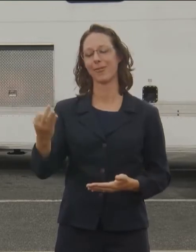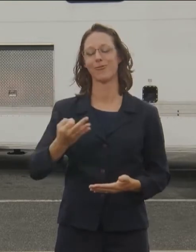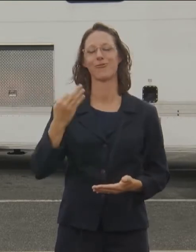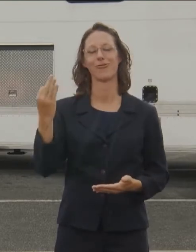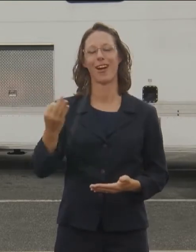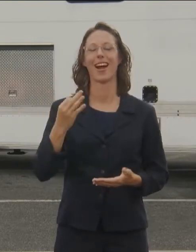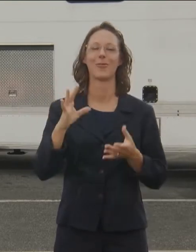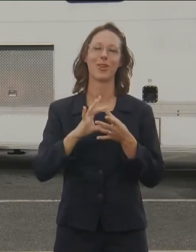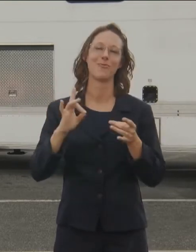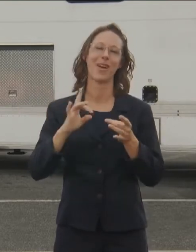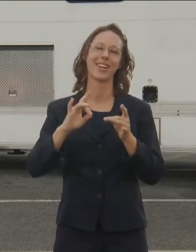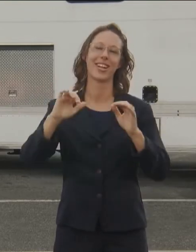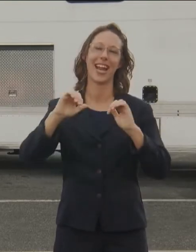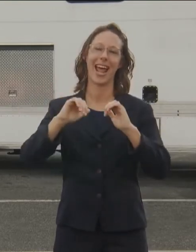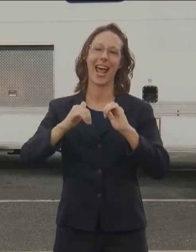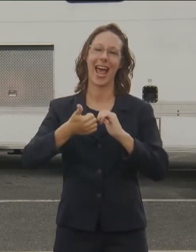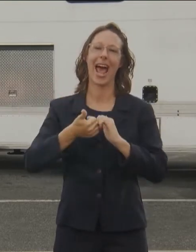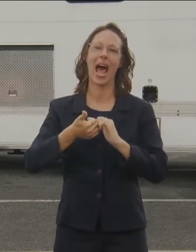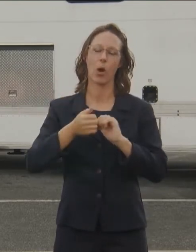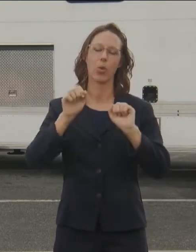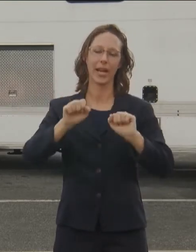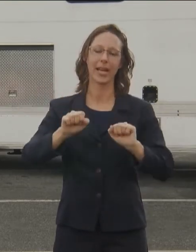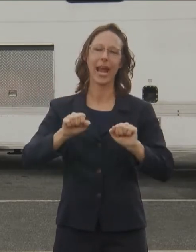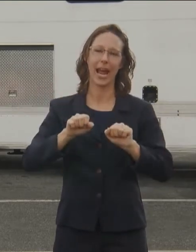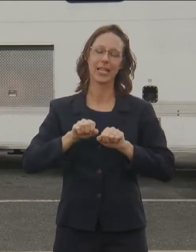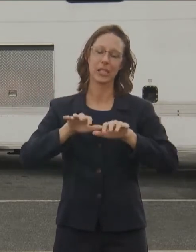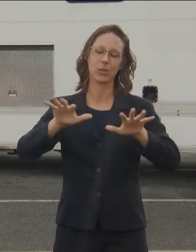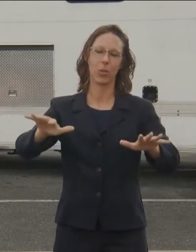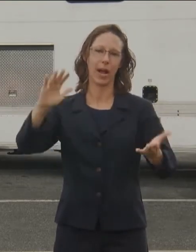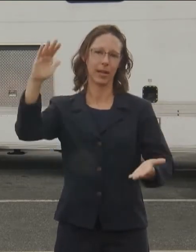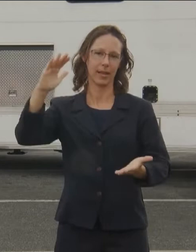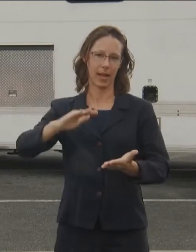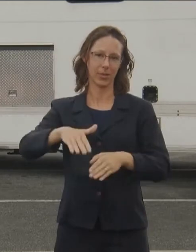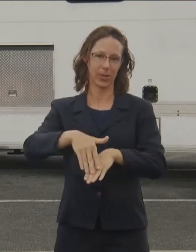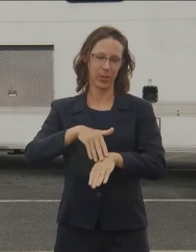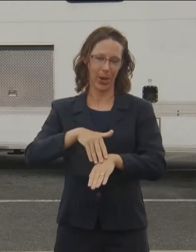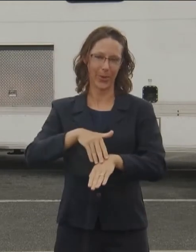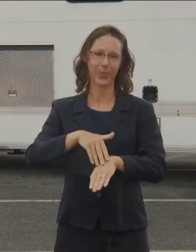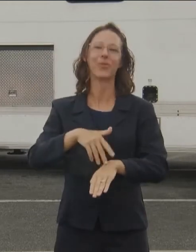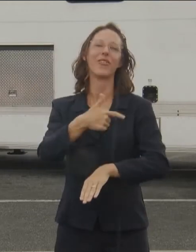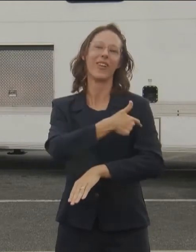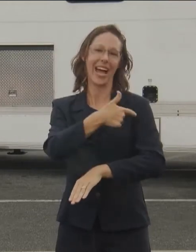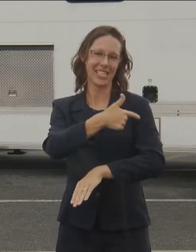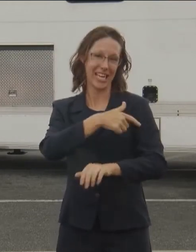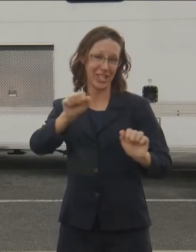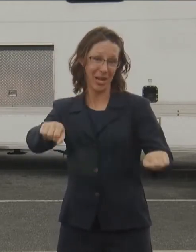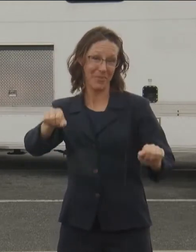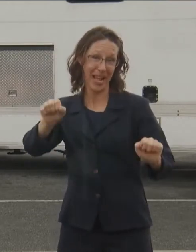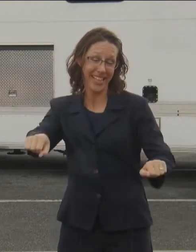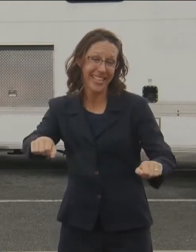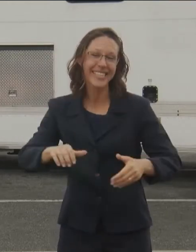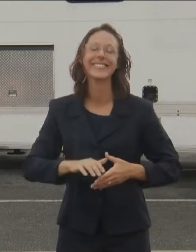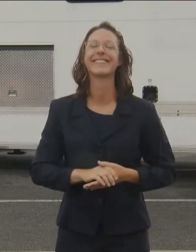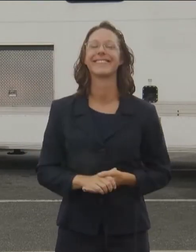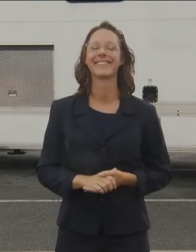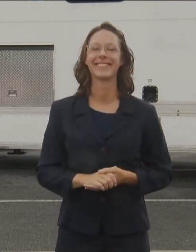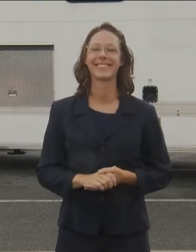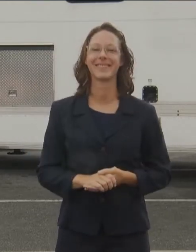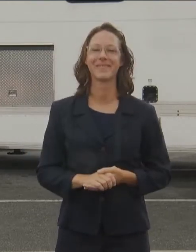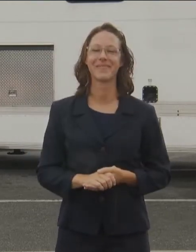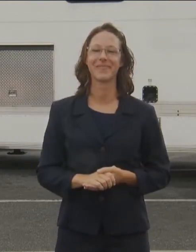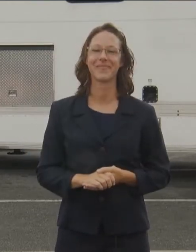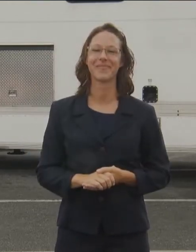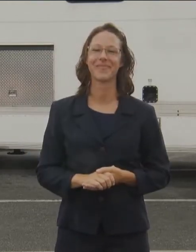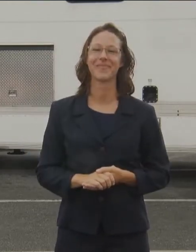how we can slow the spread of vaccines. We have the ability to do this just by getting vaccinated. That was true ever since